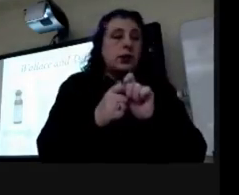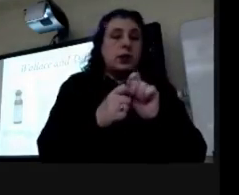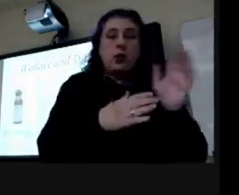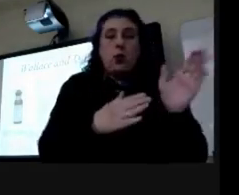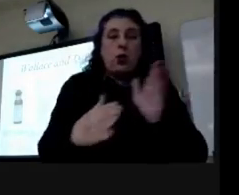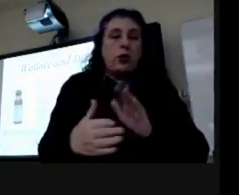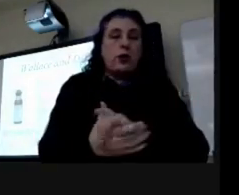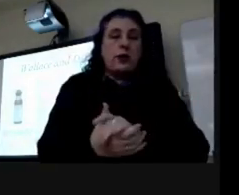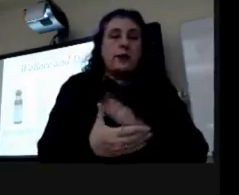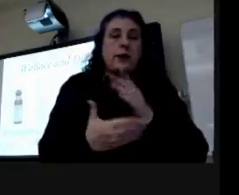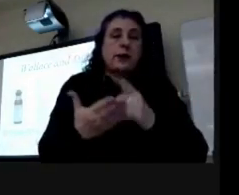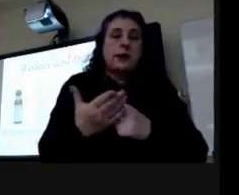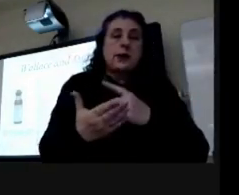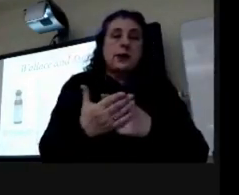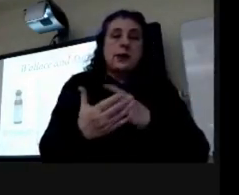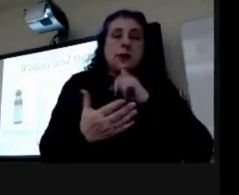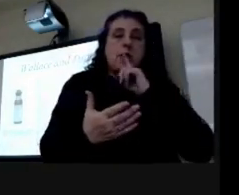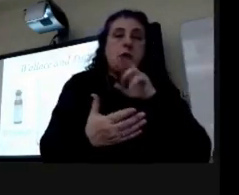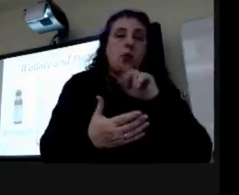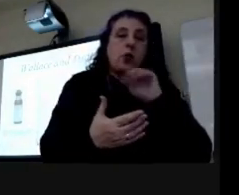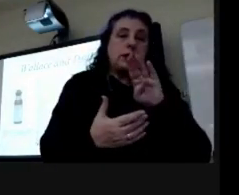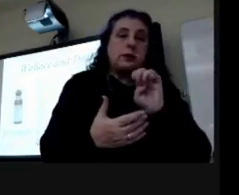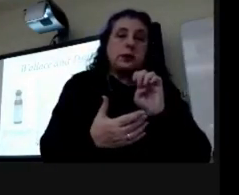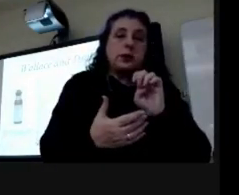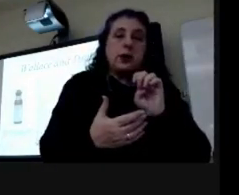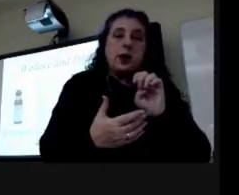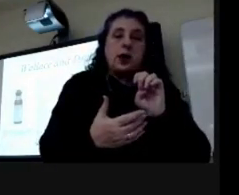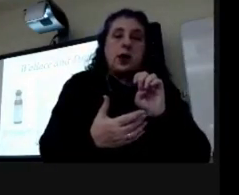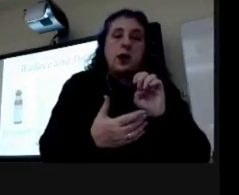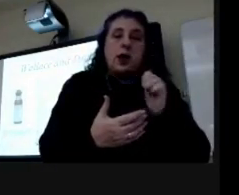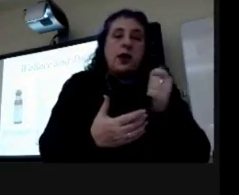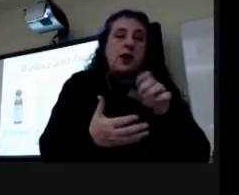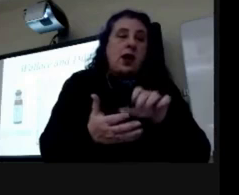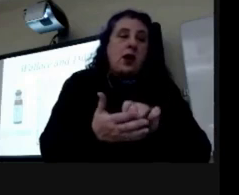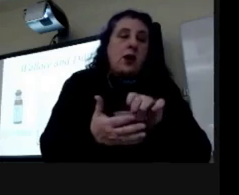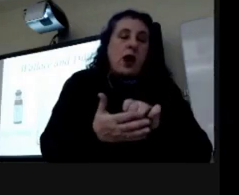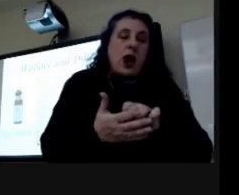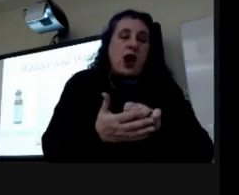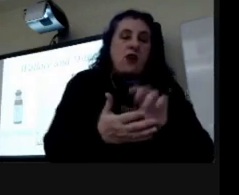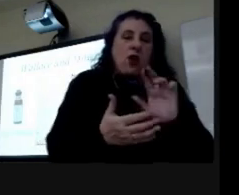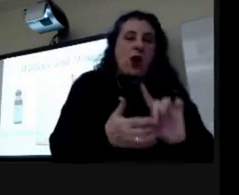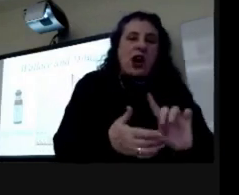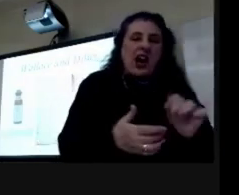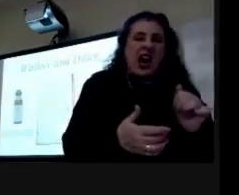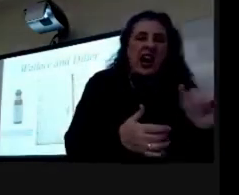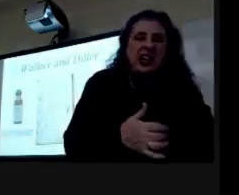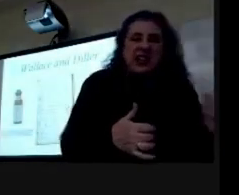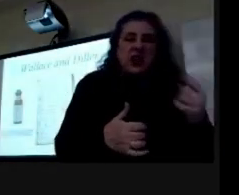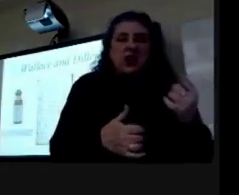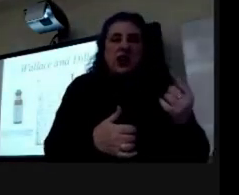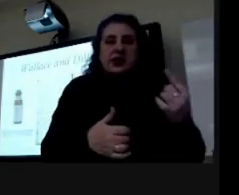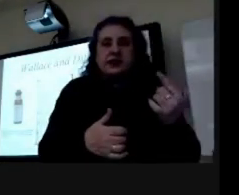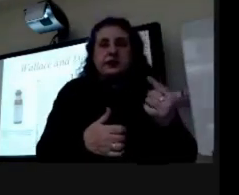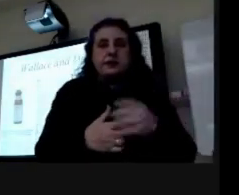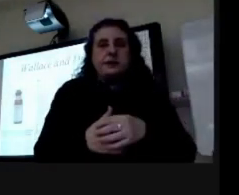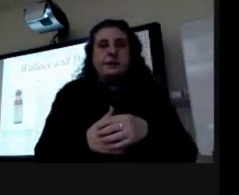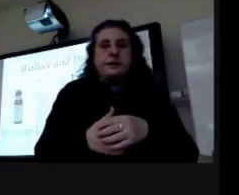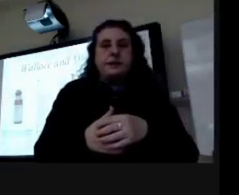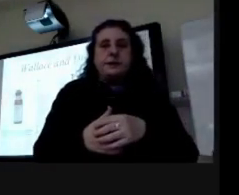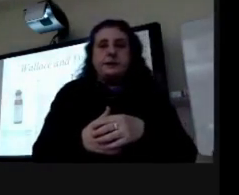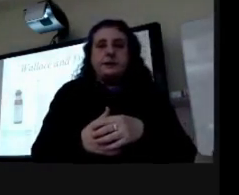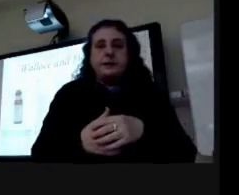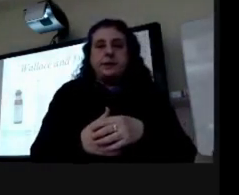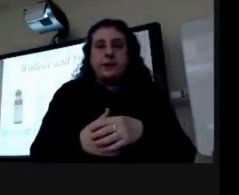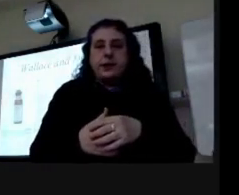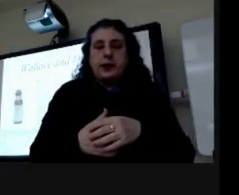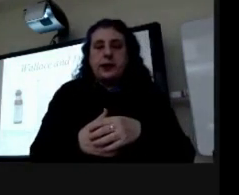uh sometimes there's recipes that are just a few pages from you from each other the same one a few pages from each other so they couldn't buy